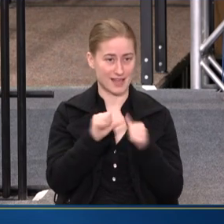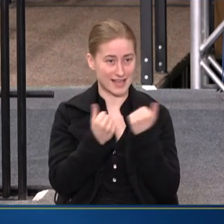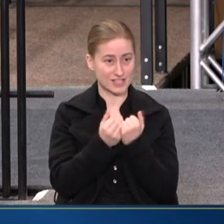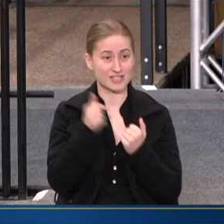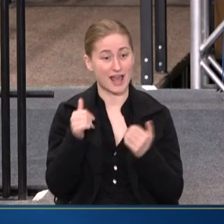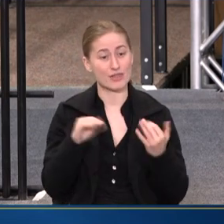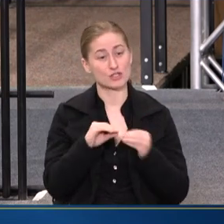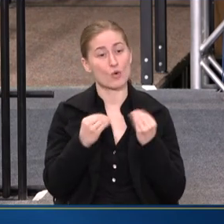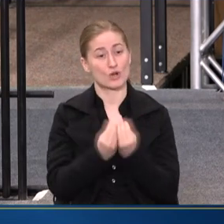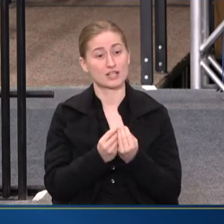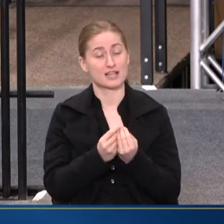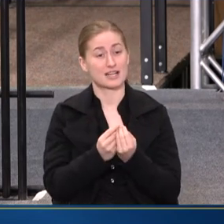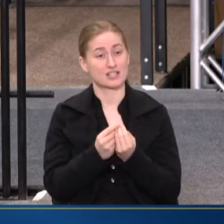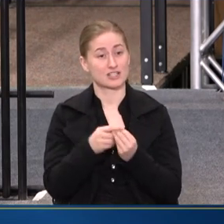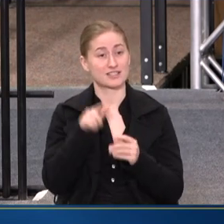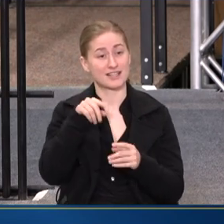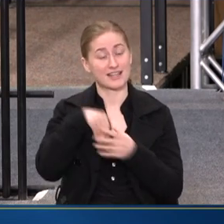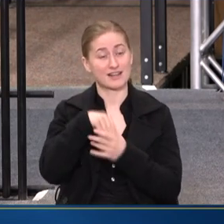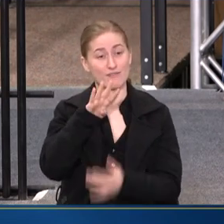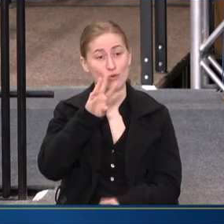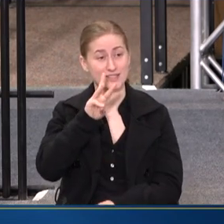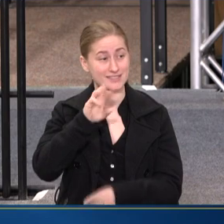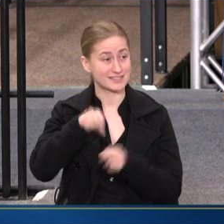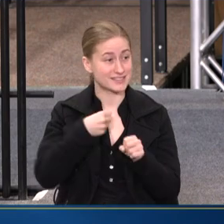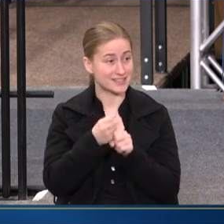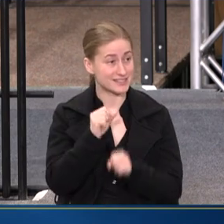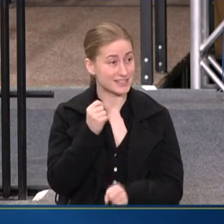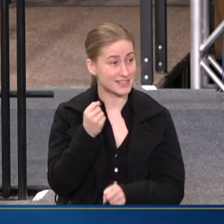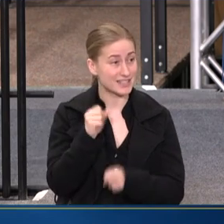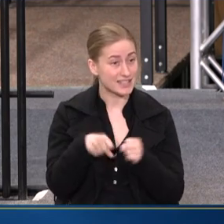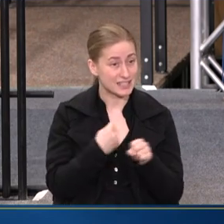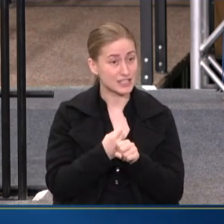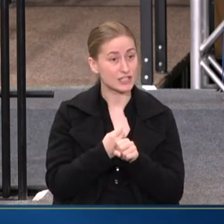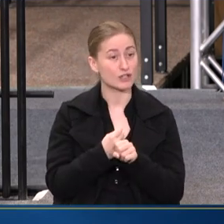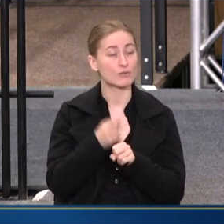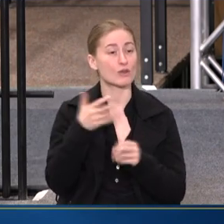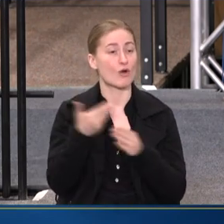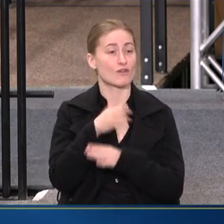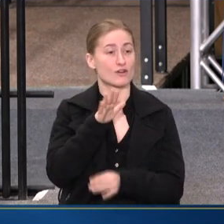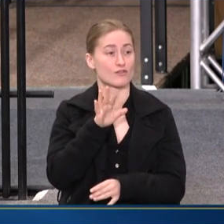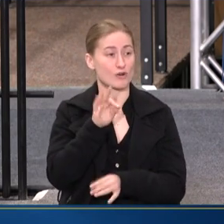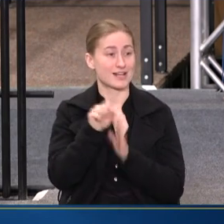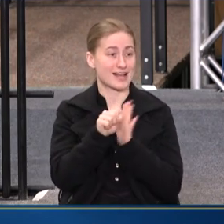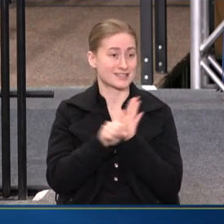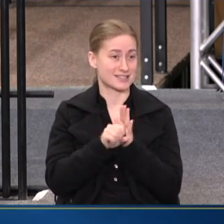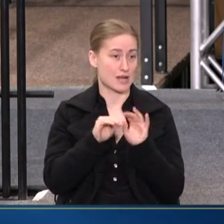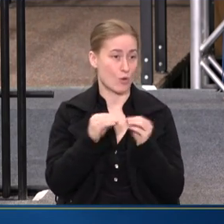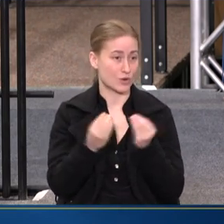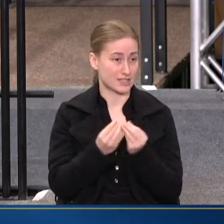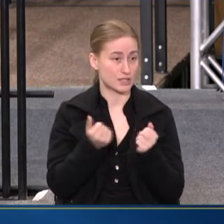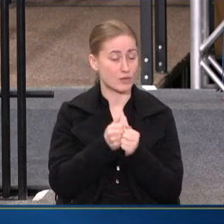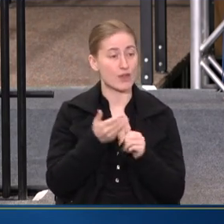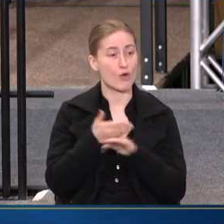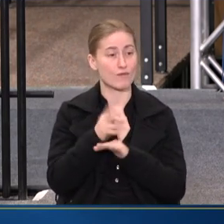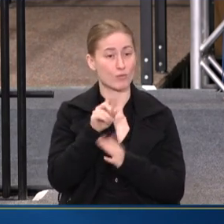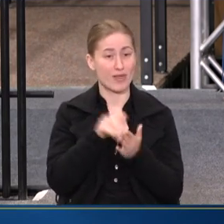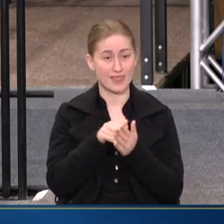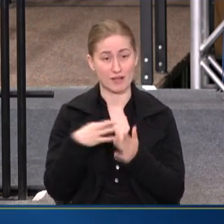ORGANIZATION OF OVER 600 AFFILIATES AND OVER 49 STATE ORGANIZATIONS WITH OVER A THOUSAND